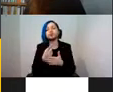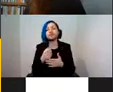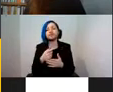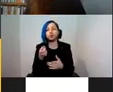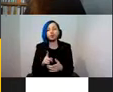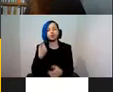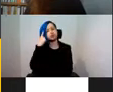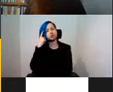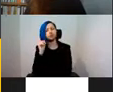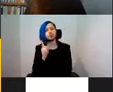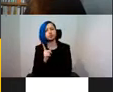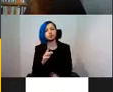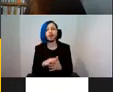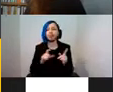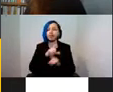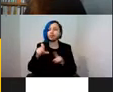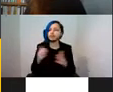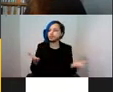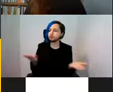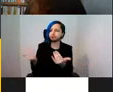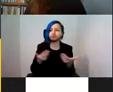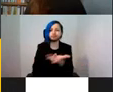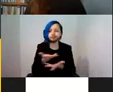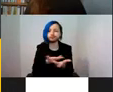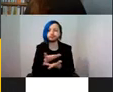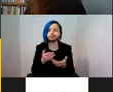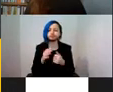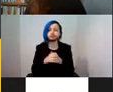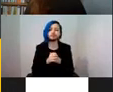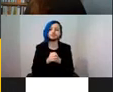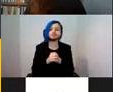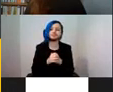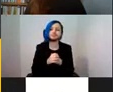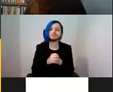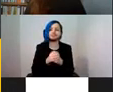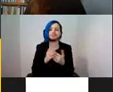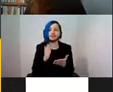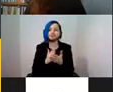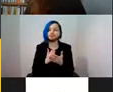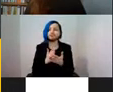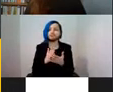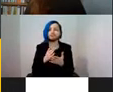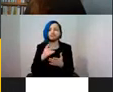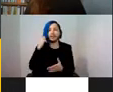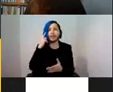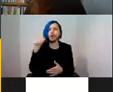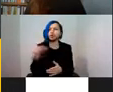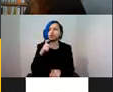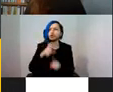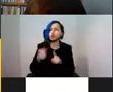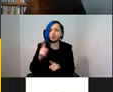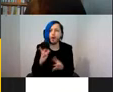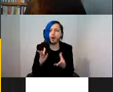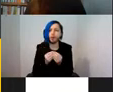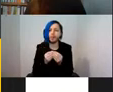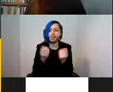of the community to come with us and have a really great discussion about what we should be doing with born digital objects. We're really